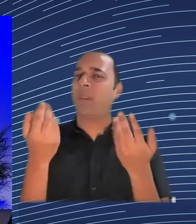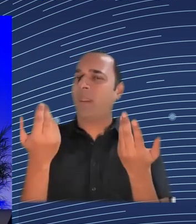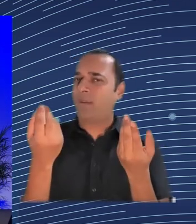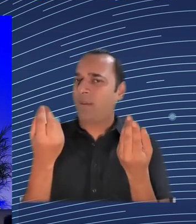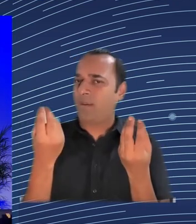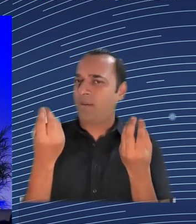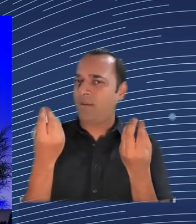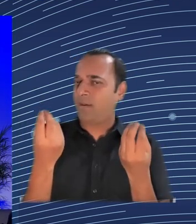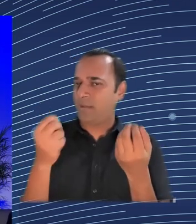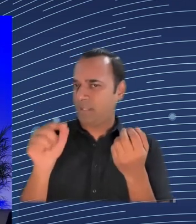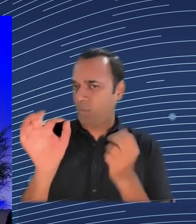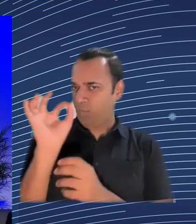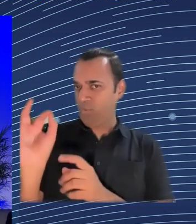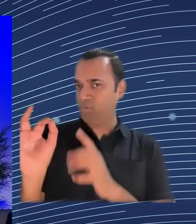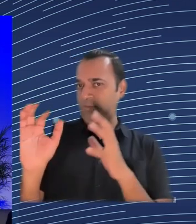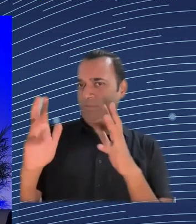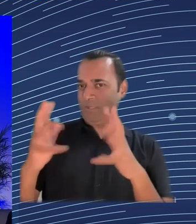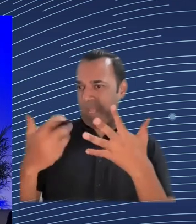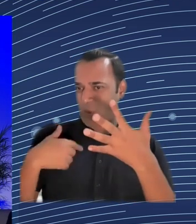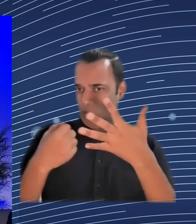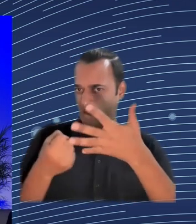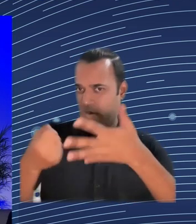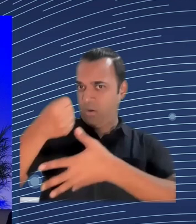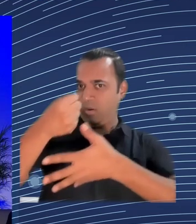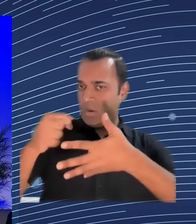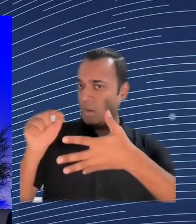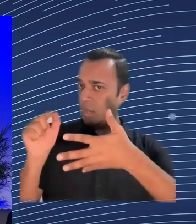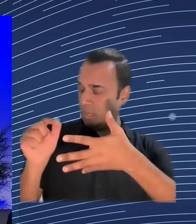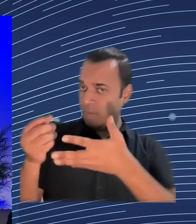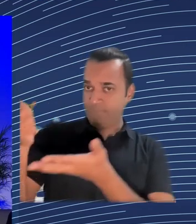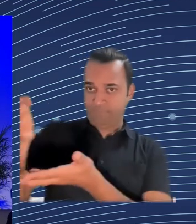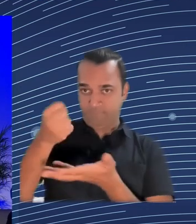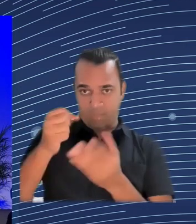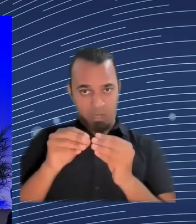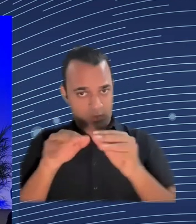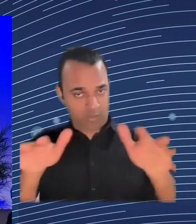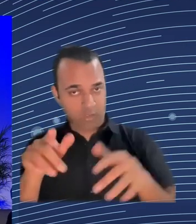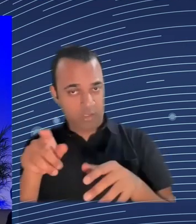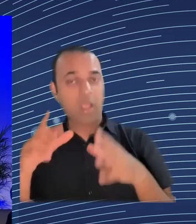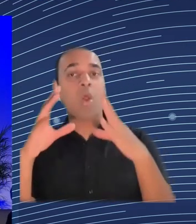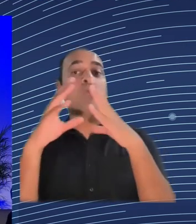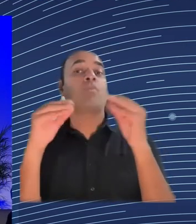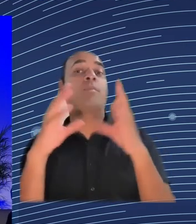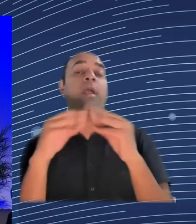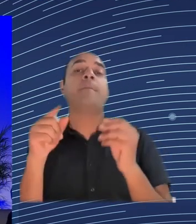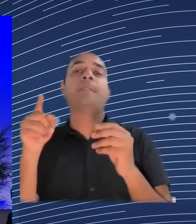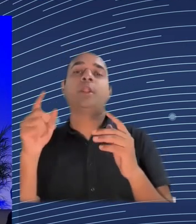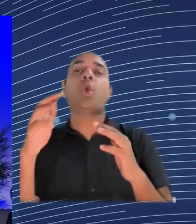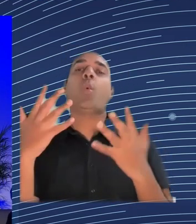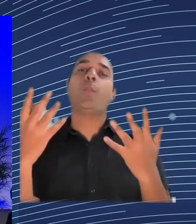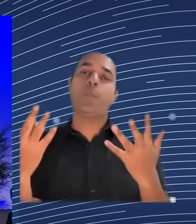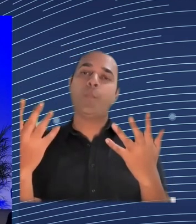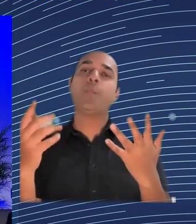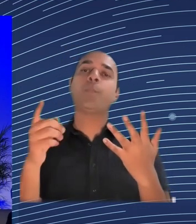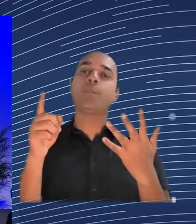Misukova definitely knows, in the past 17 years in so many types of challenges that Romania